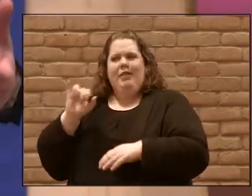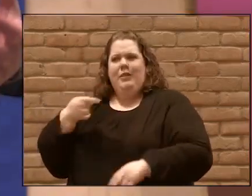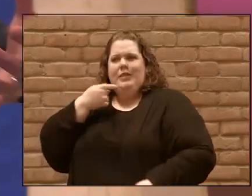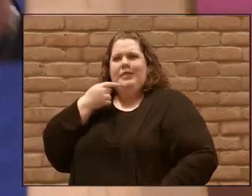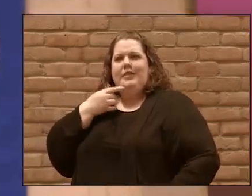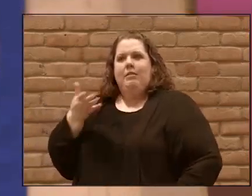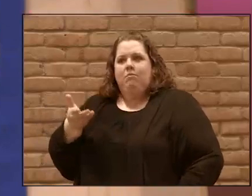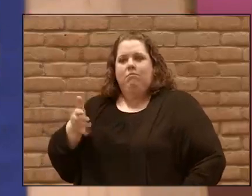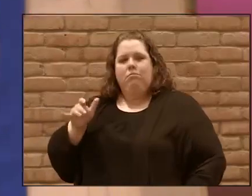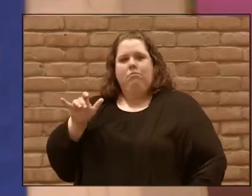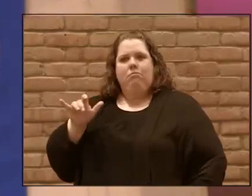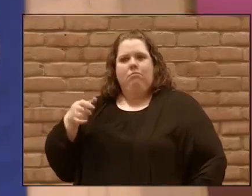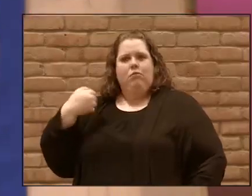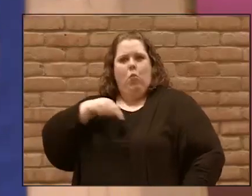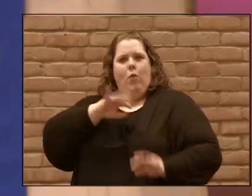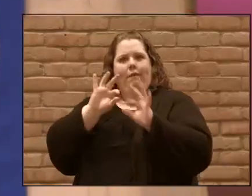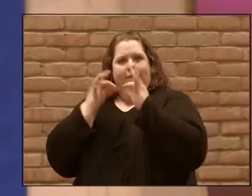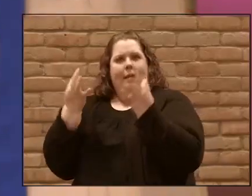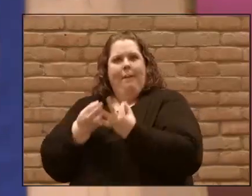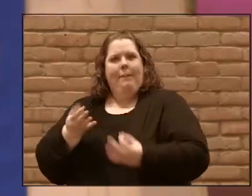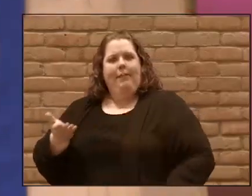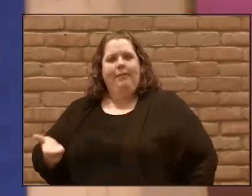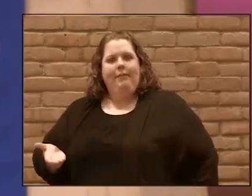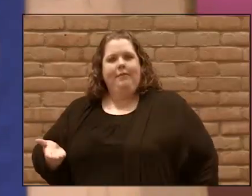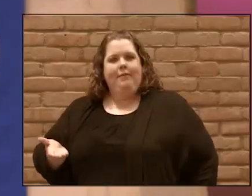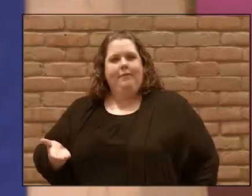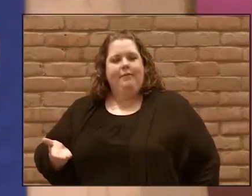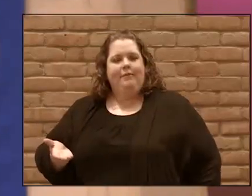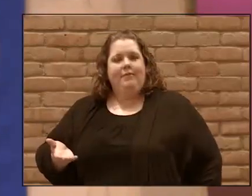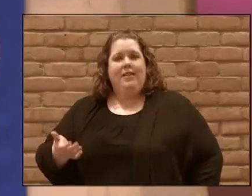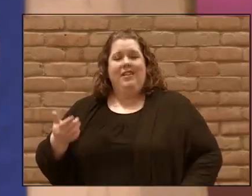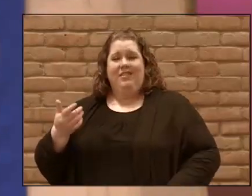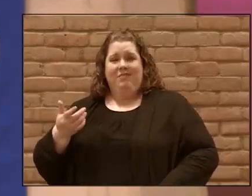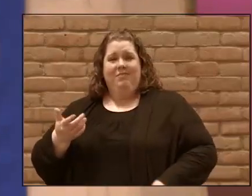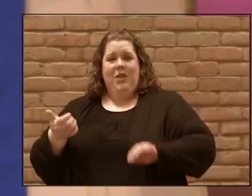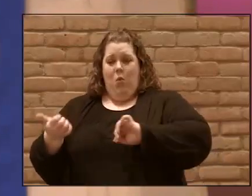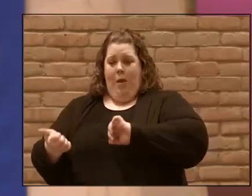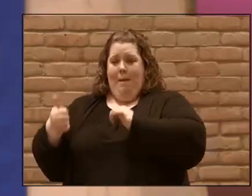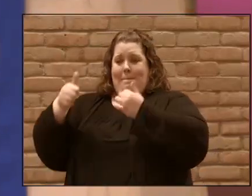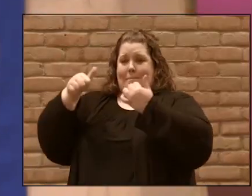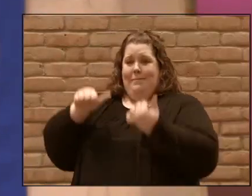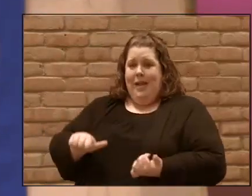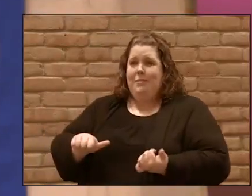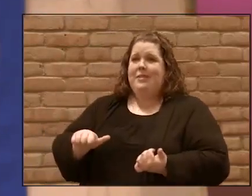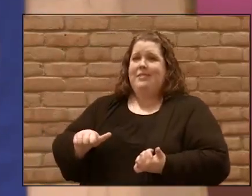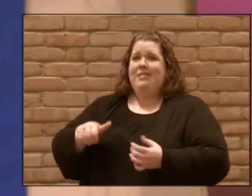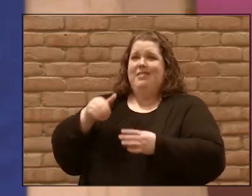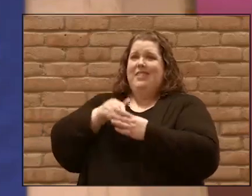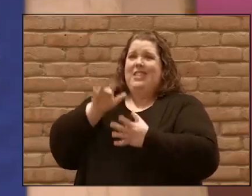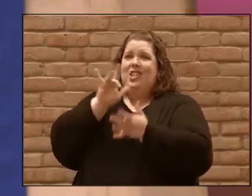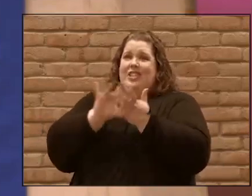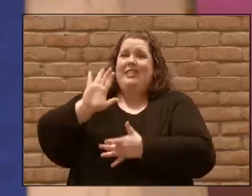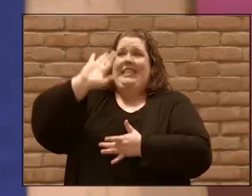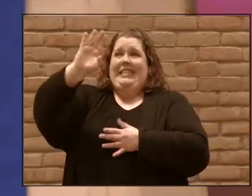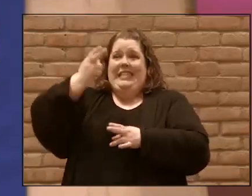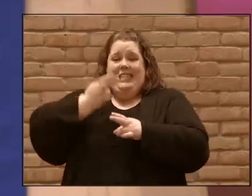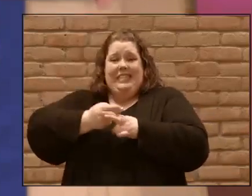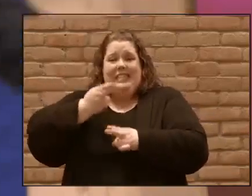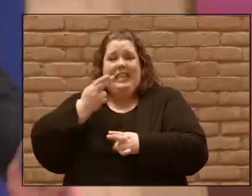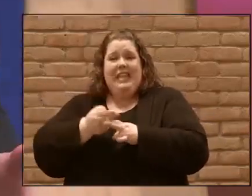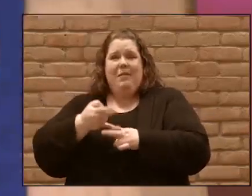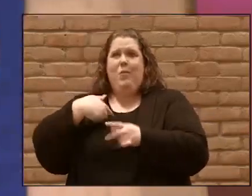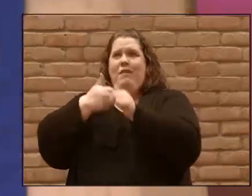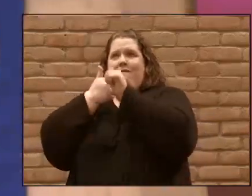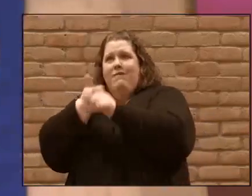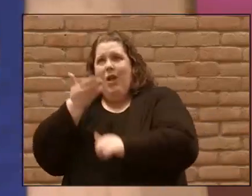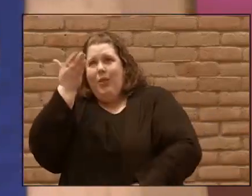We're a family. We've been baptized into the name of Jesus. We follow Jesus. We have